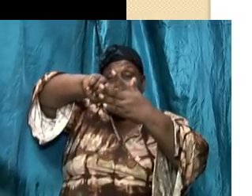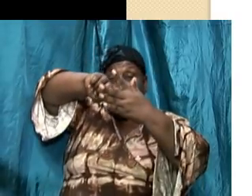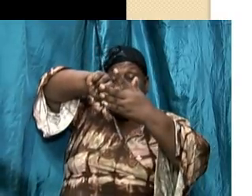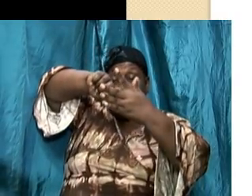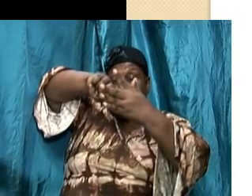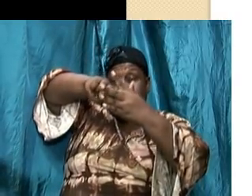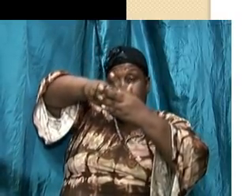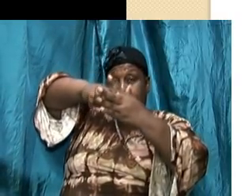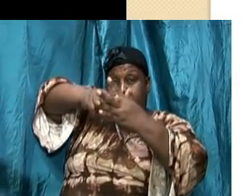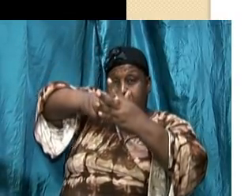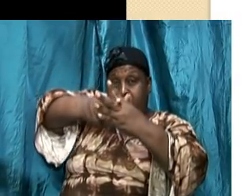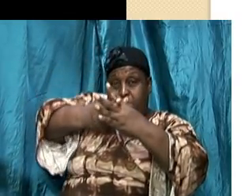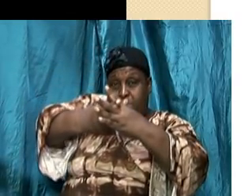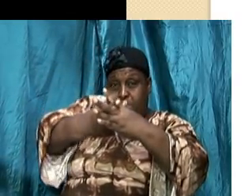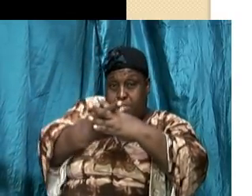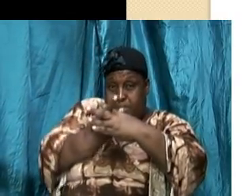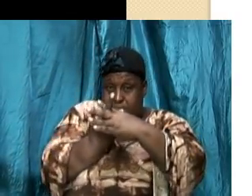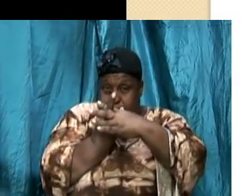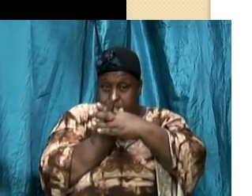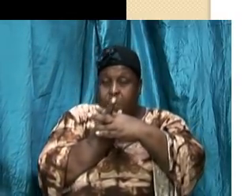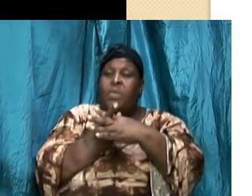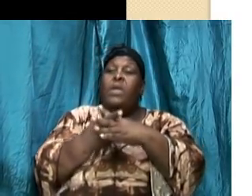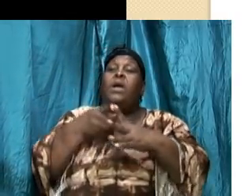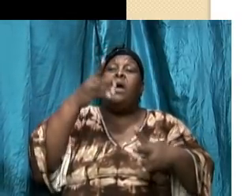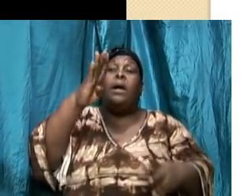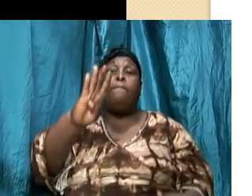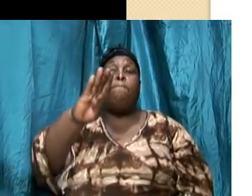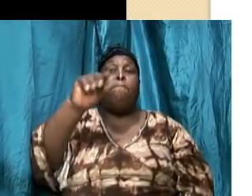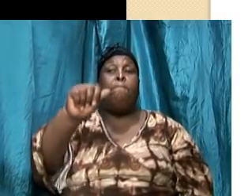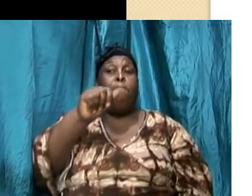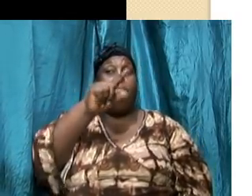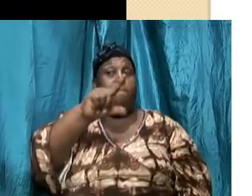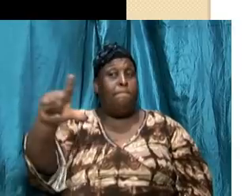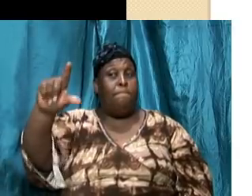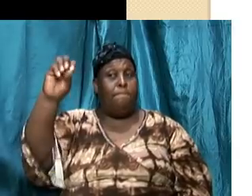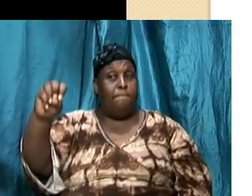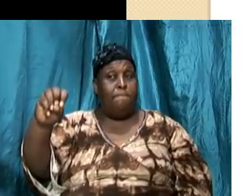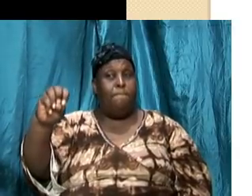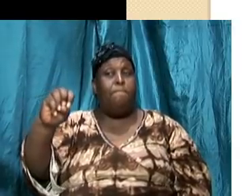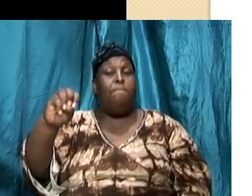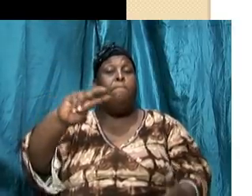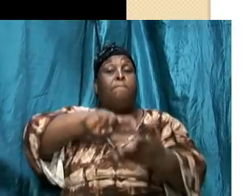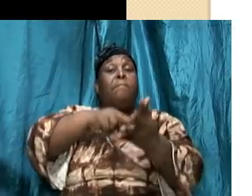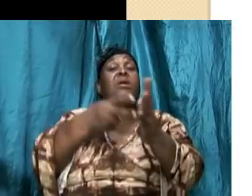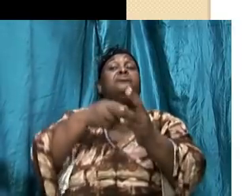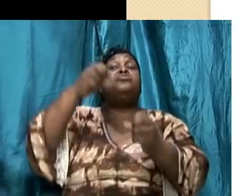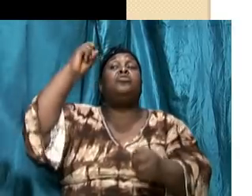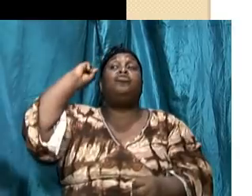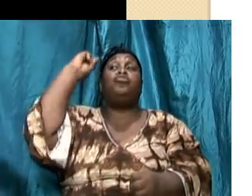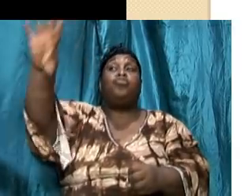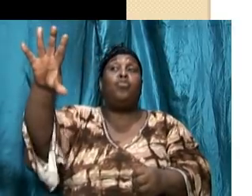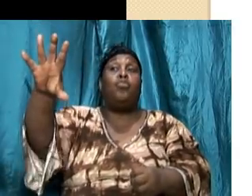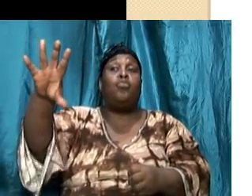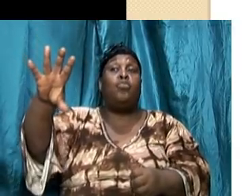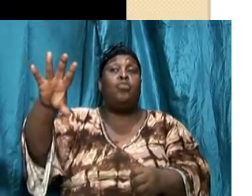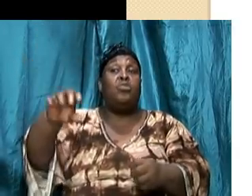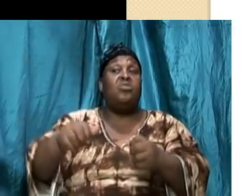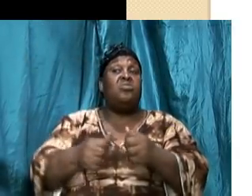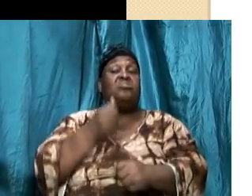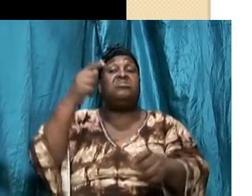and the word balo means to throw something such as a ball